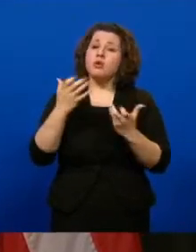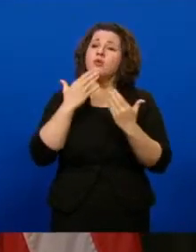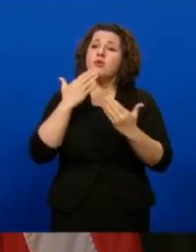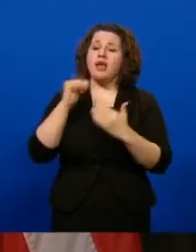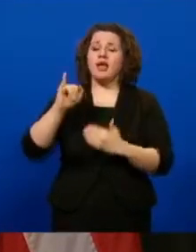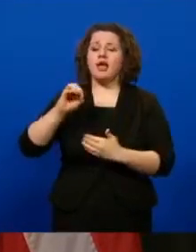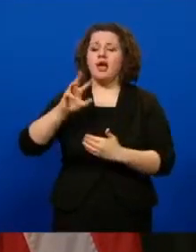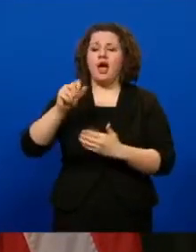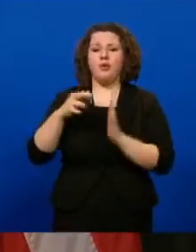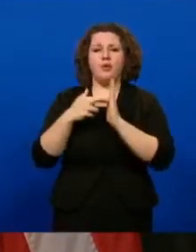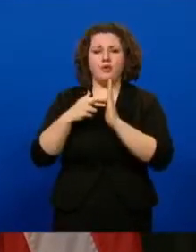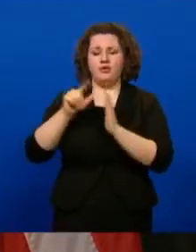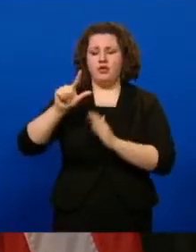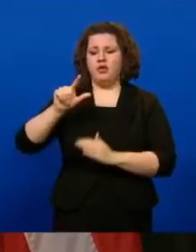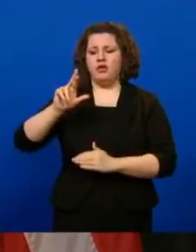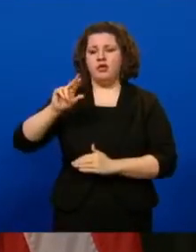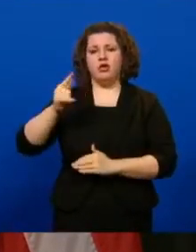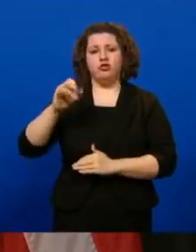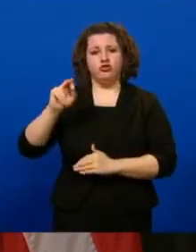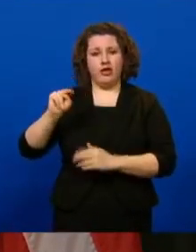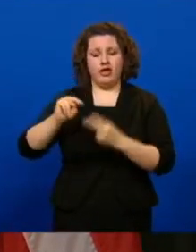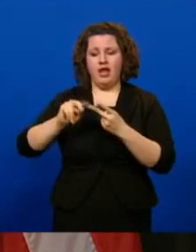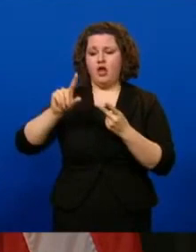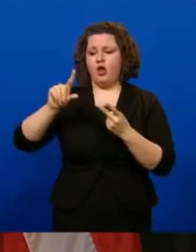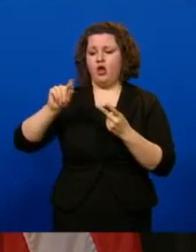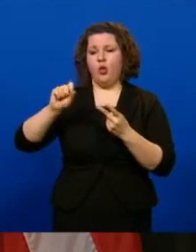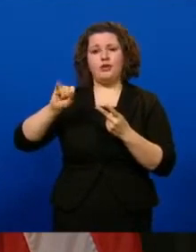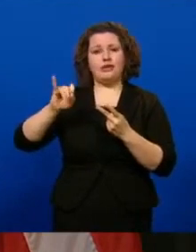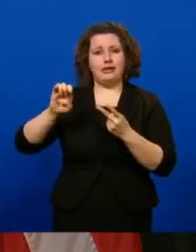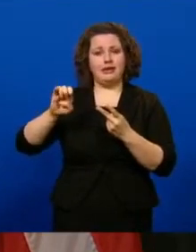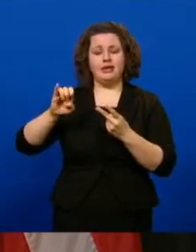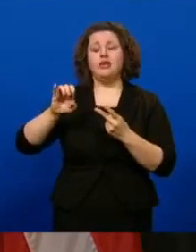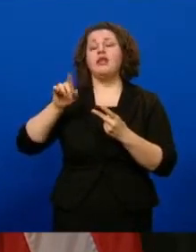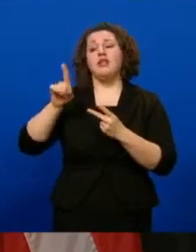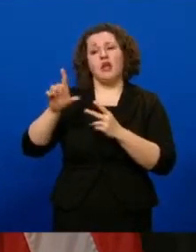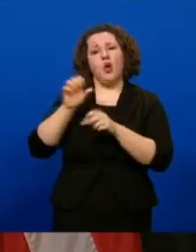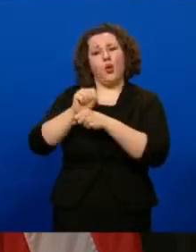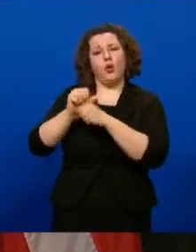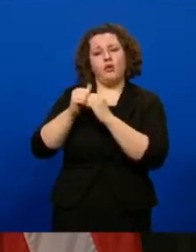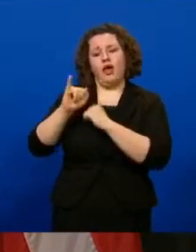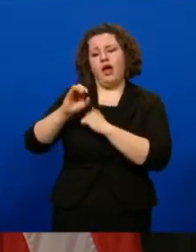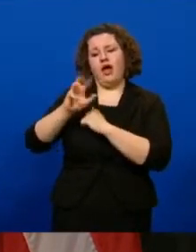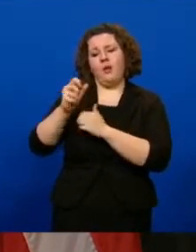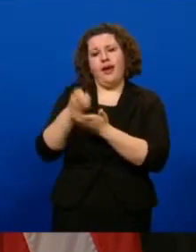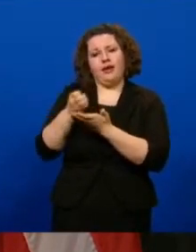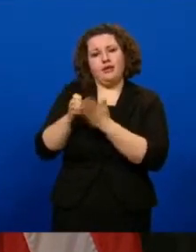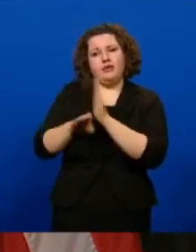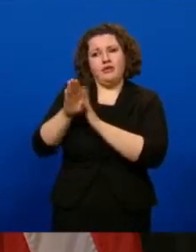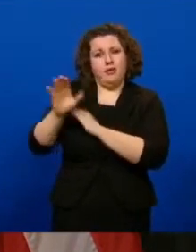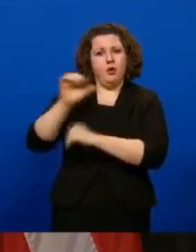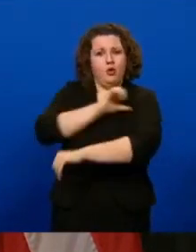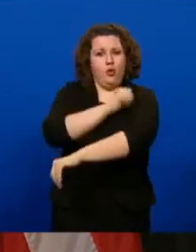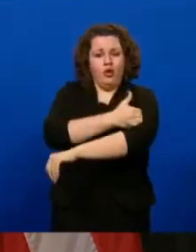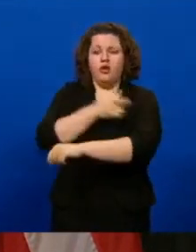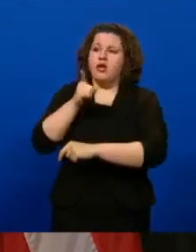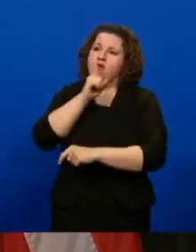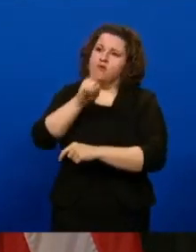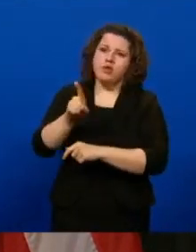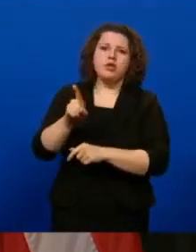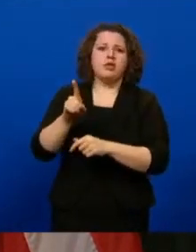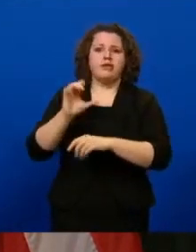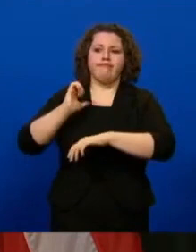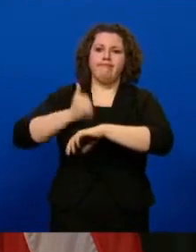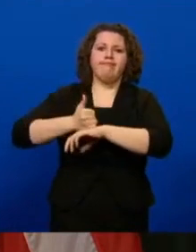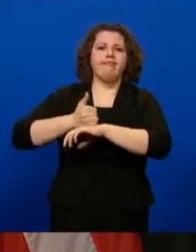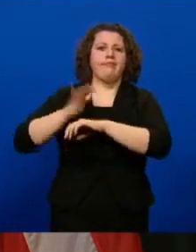representative Lundgren and Losie for their work with the Iowa Economic Development Authority to really help create the program